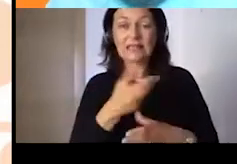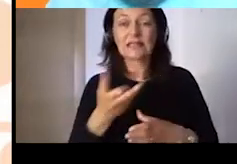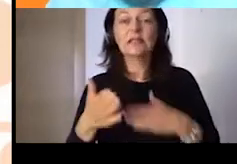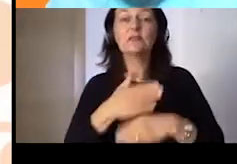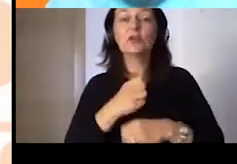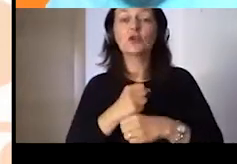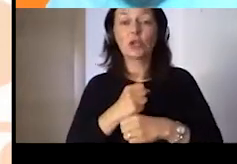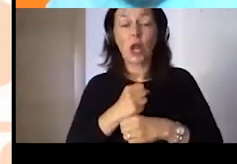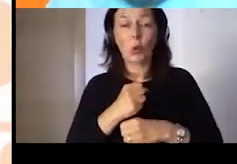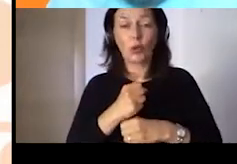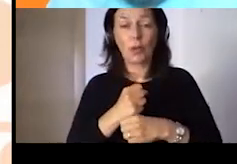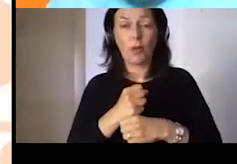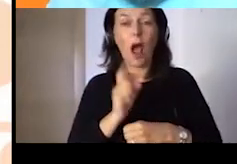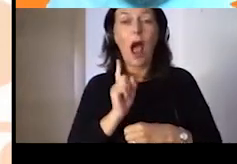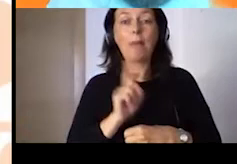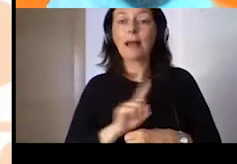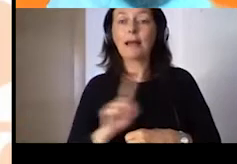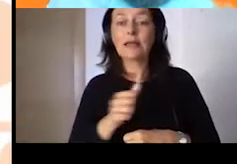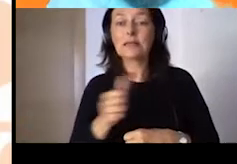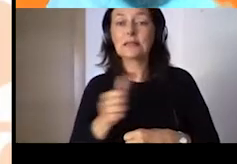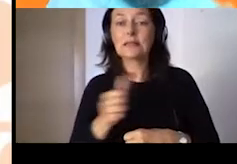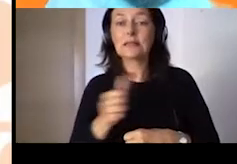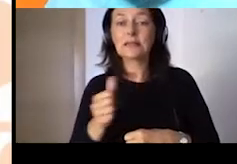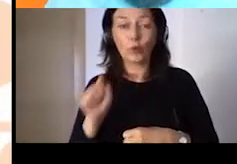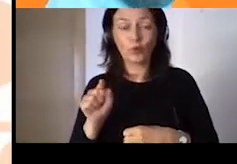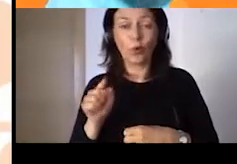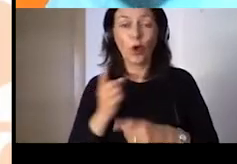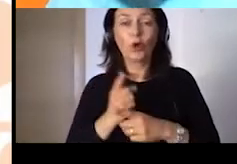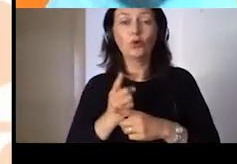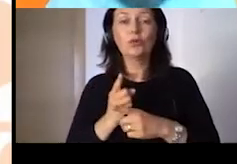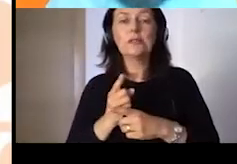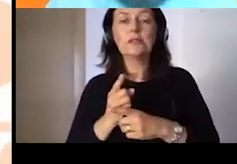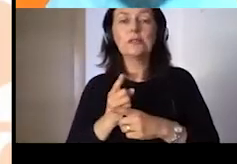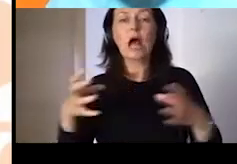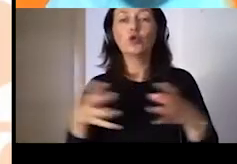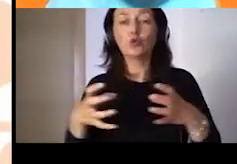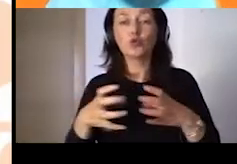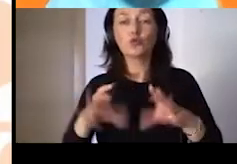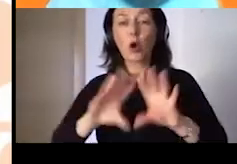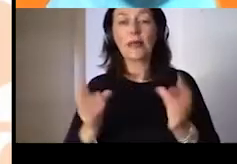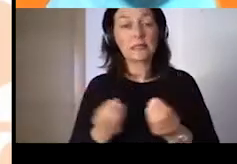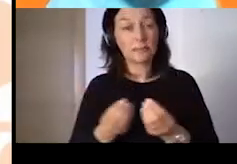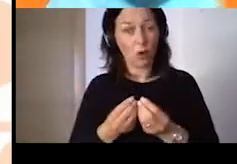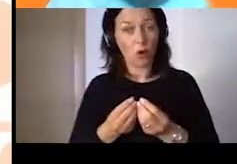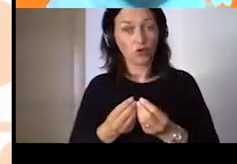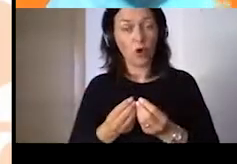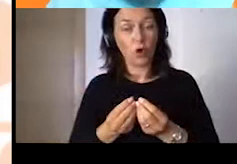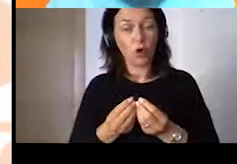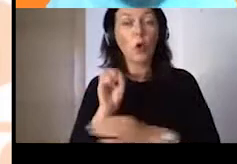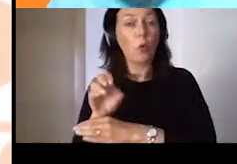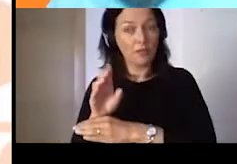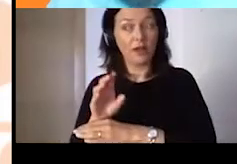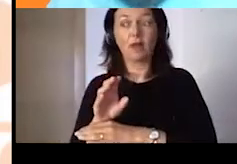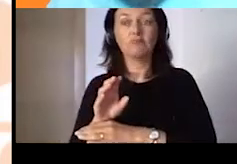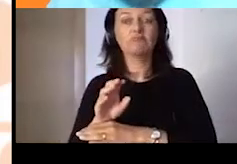communities we are participating. This laboratory was really much